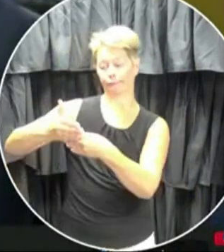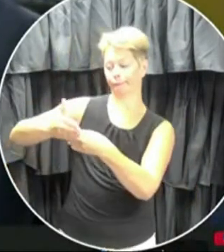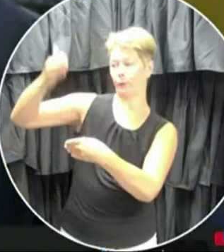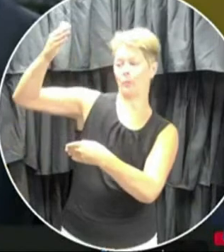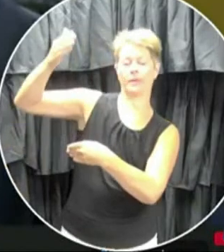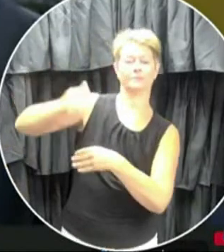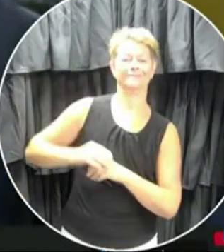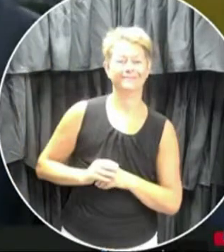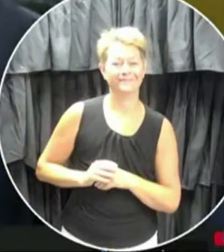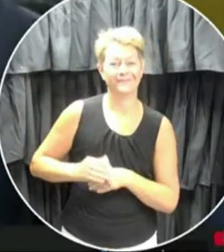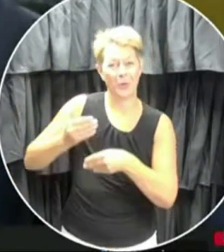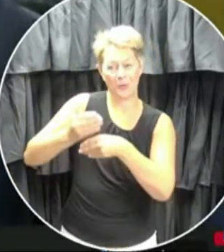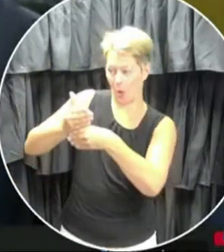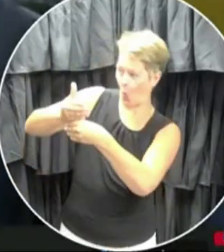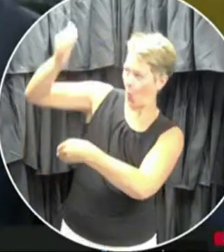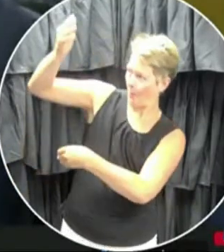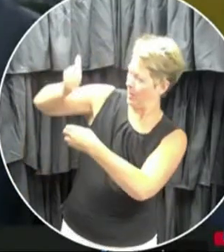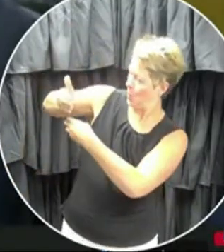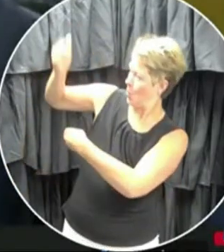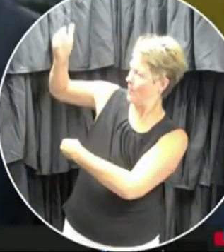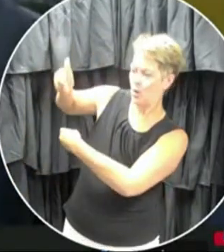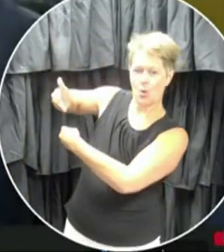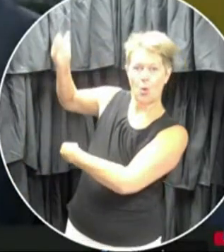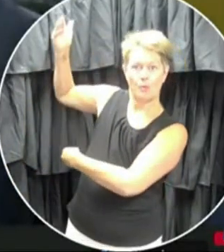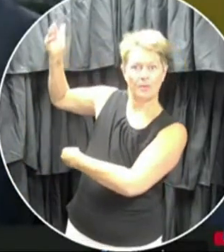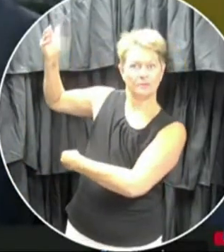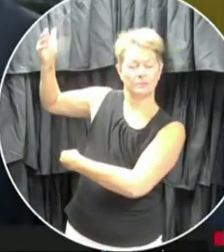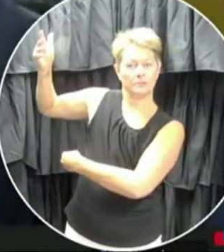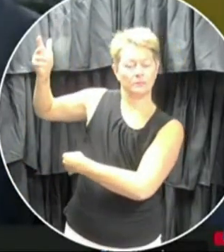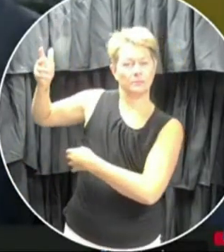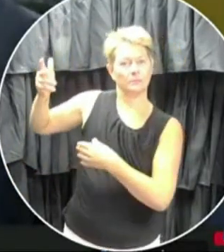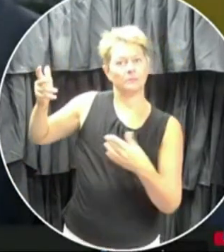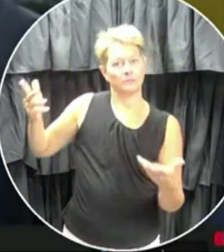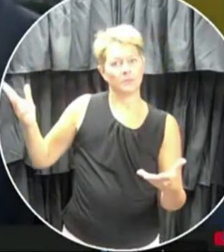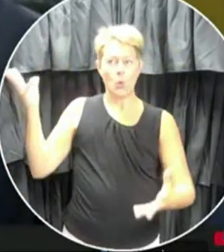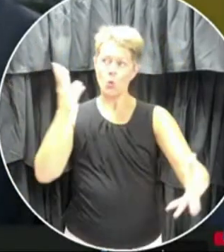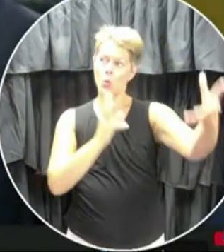windows and opening them to the degree possible.